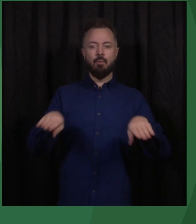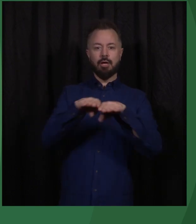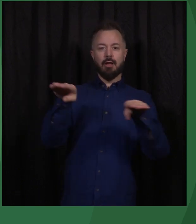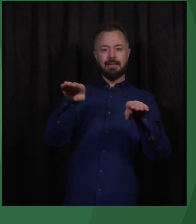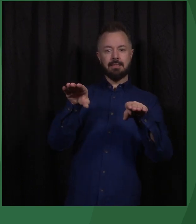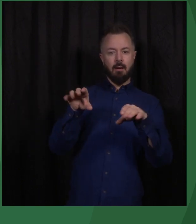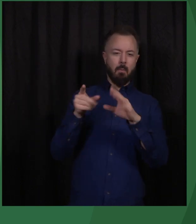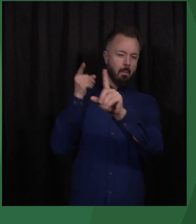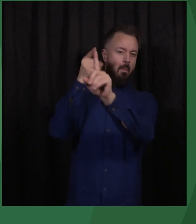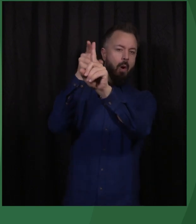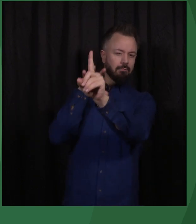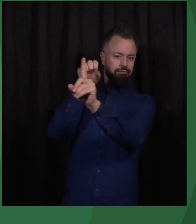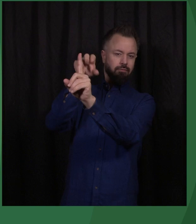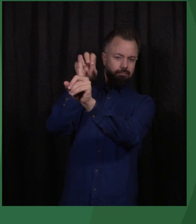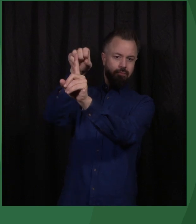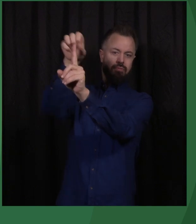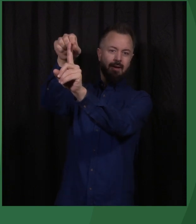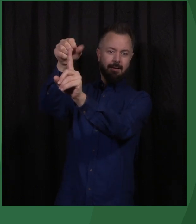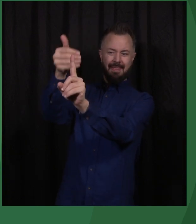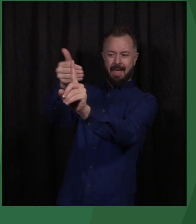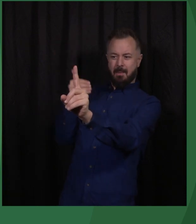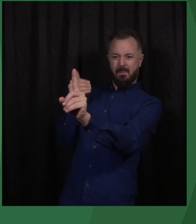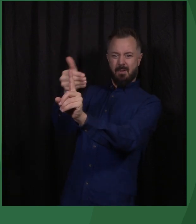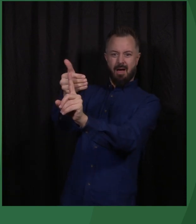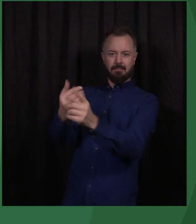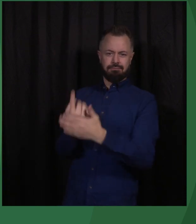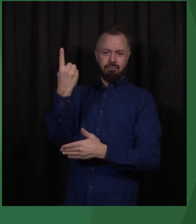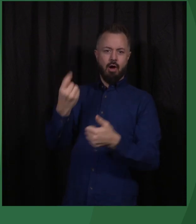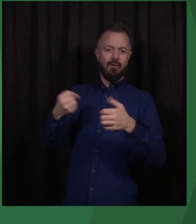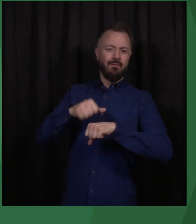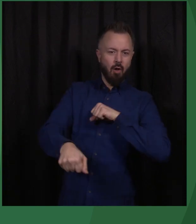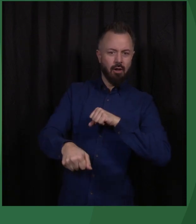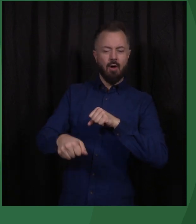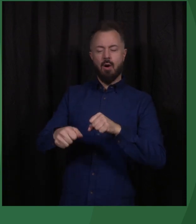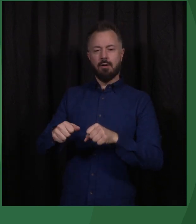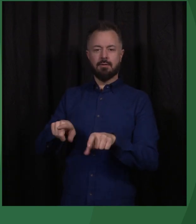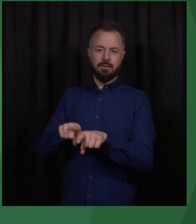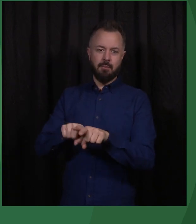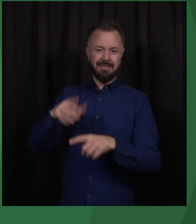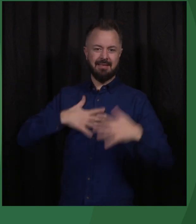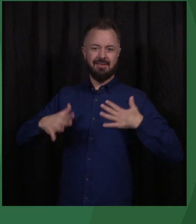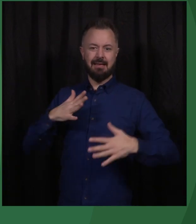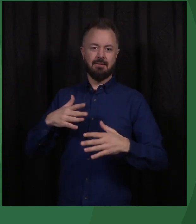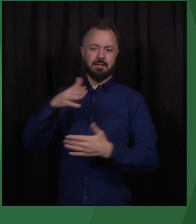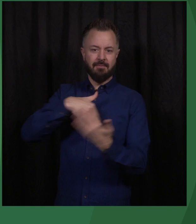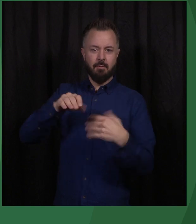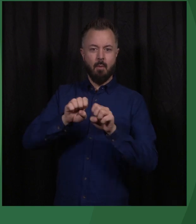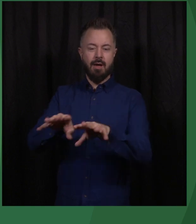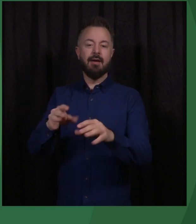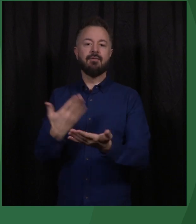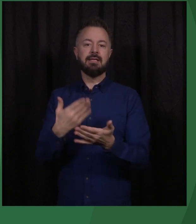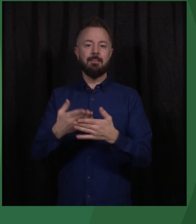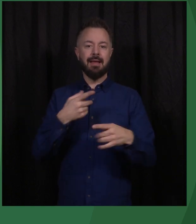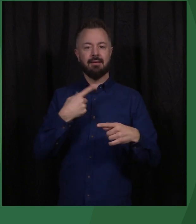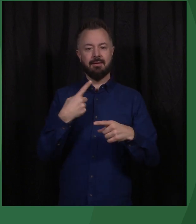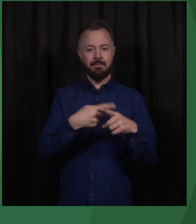often has been violence and a crackdown on civil society. Recent examples are in Belarus, Iran,